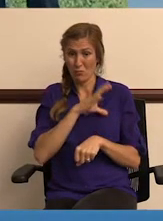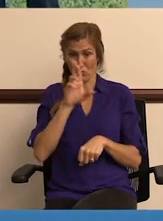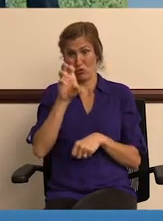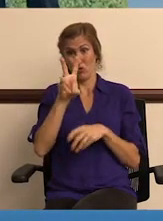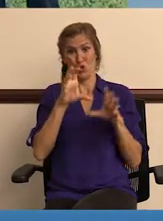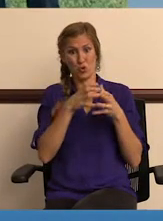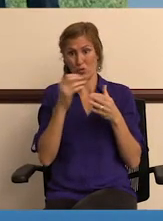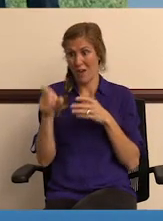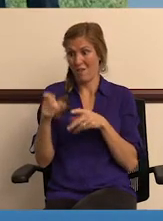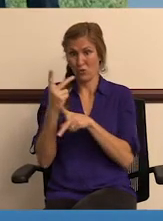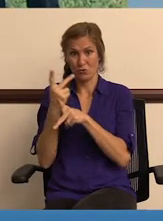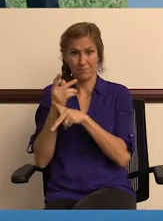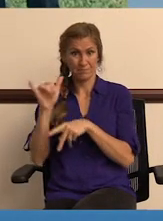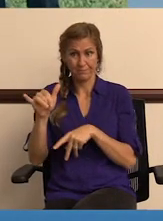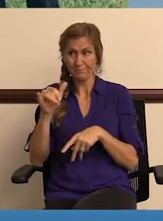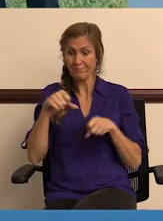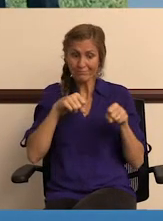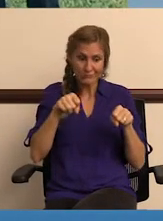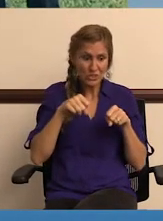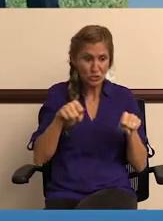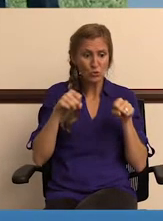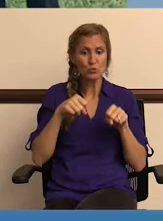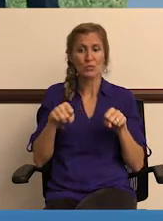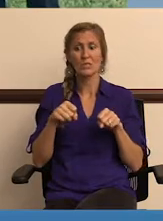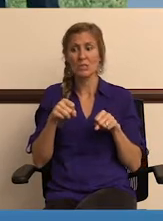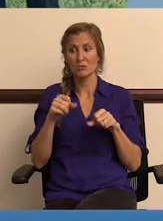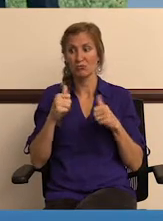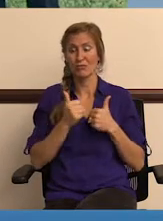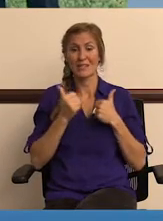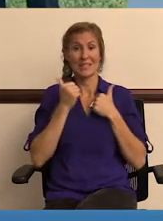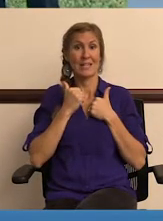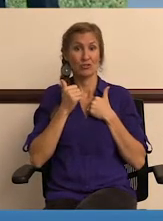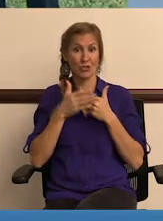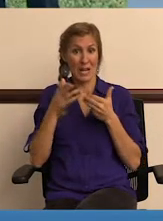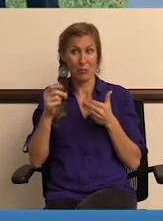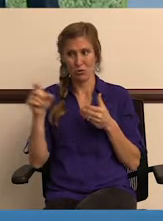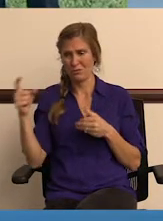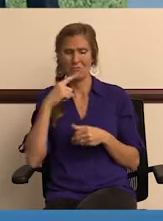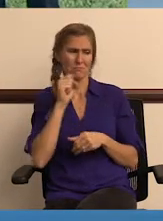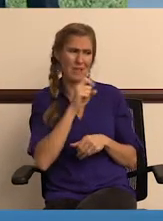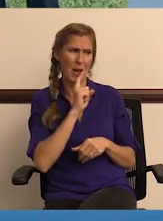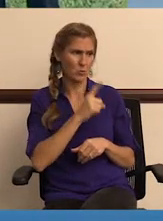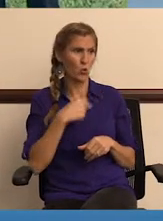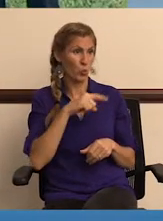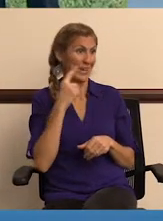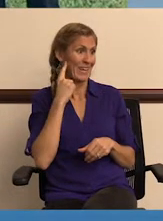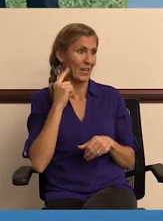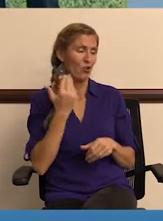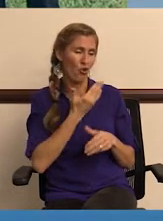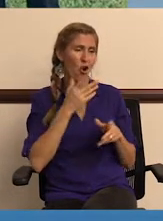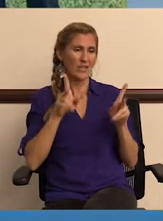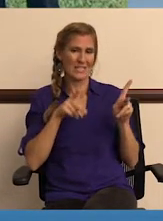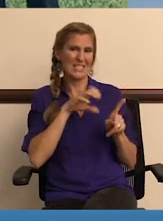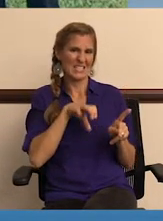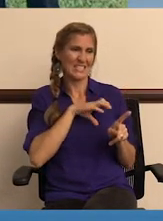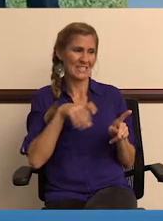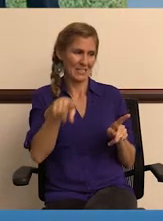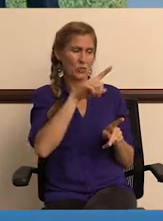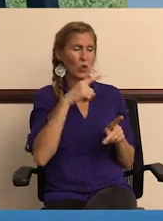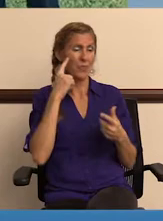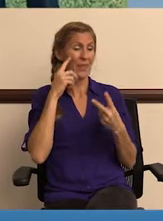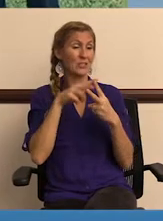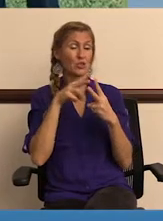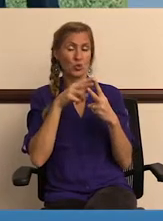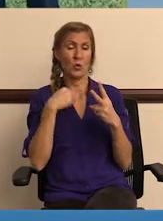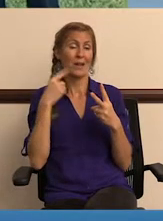That's a full-time crew that's mowing, obviously, there they are. That's mowing, you know, residential neighborhoods. Absolutely. And, you know, we definitely hear our citizens. I think